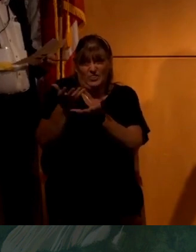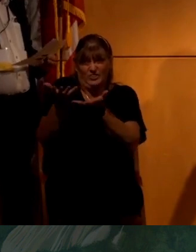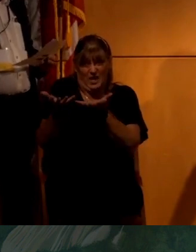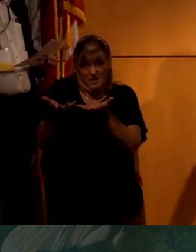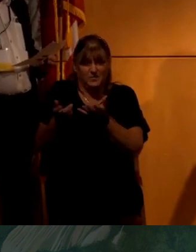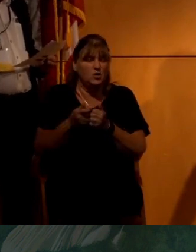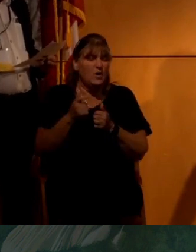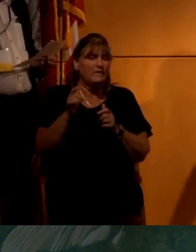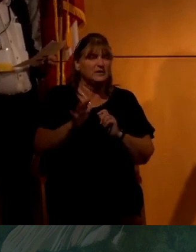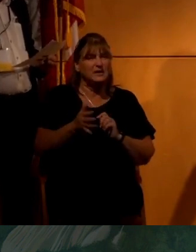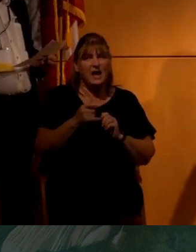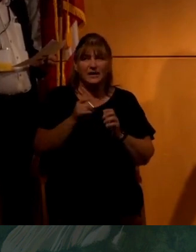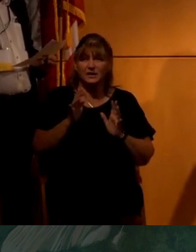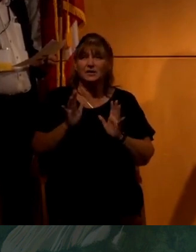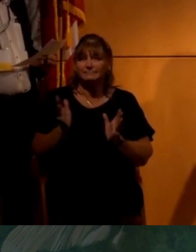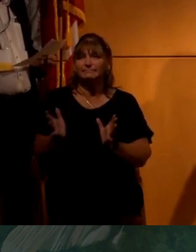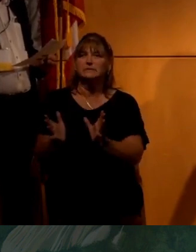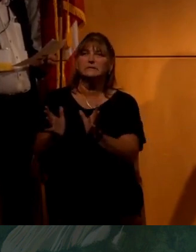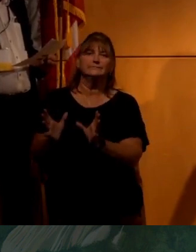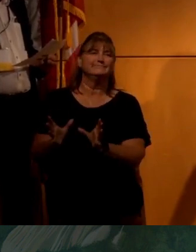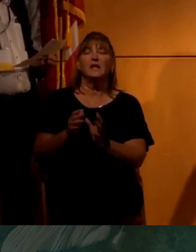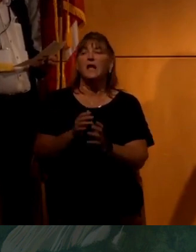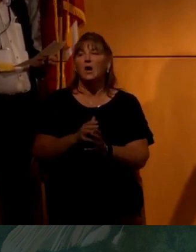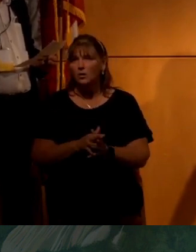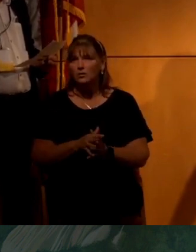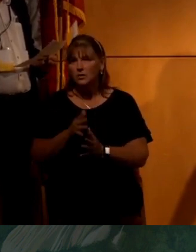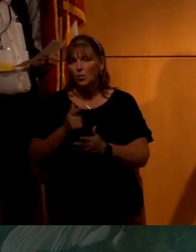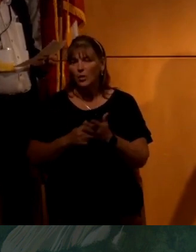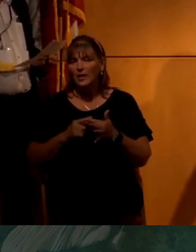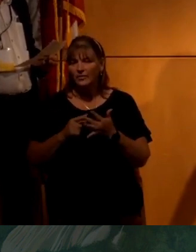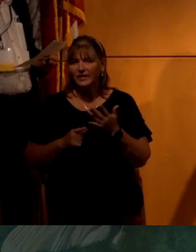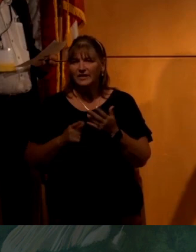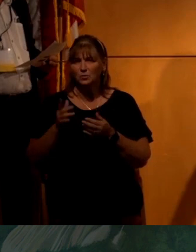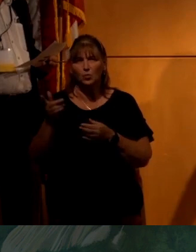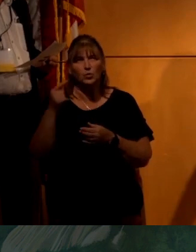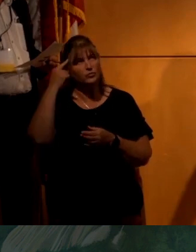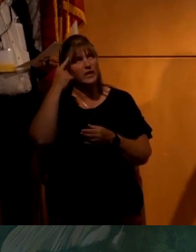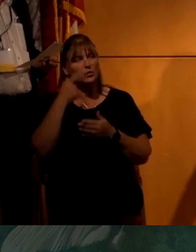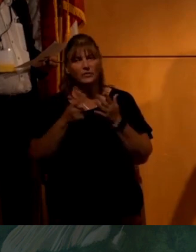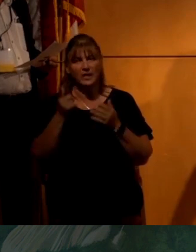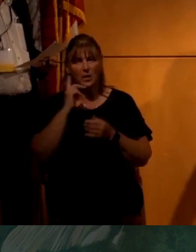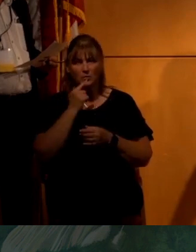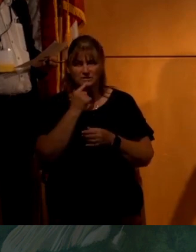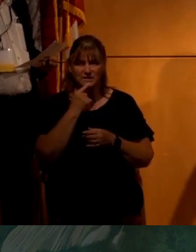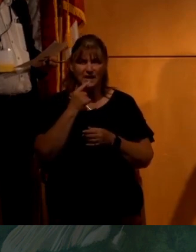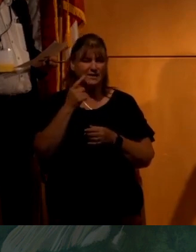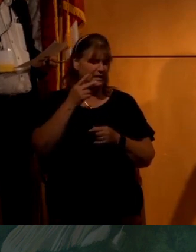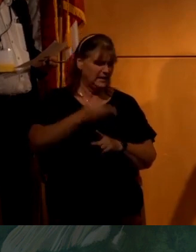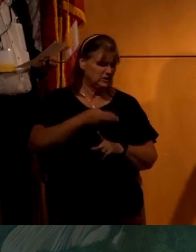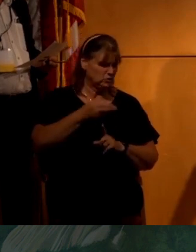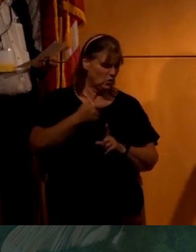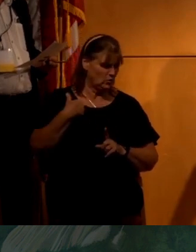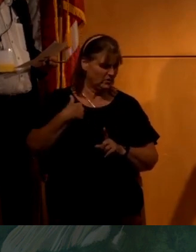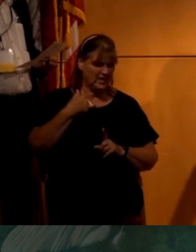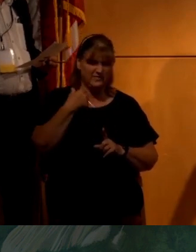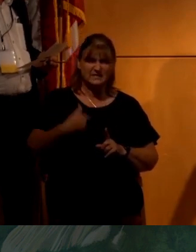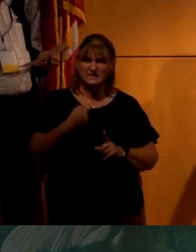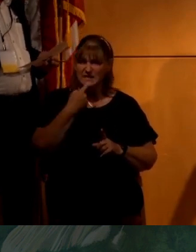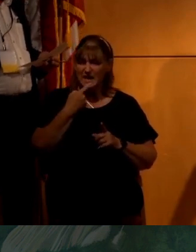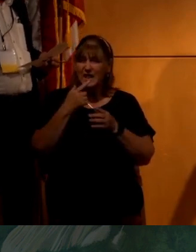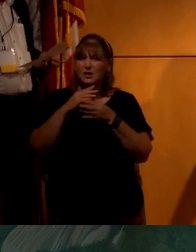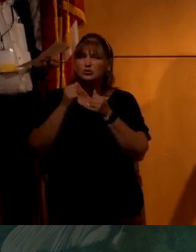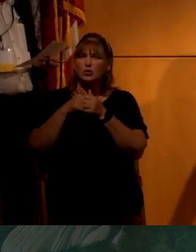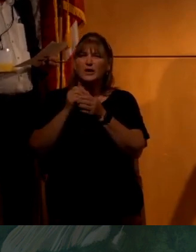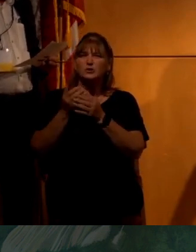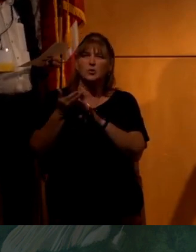you just have to, you have to kind of head them off the pass and say, what are the kinds of things these people are going to say? Uh, look, look at historically what they say and try to